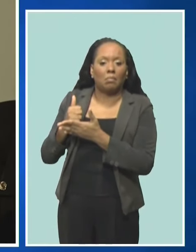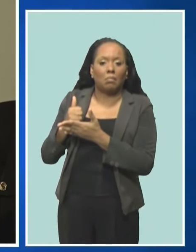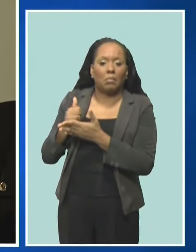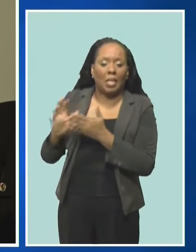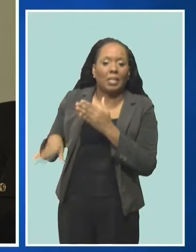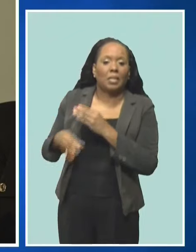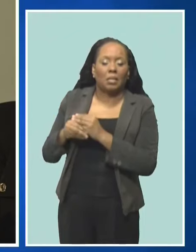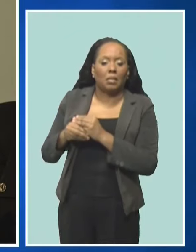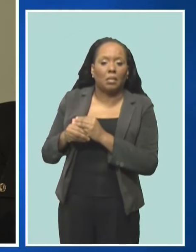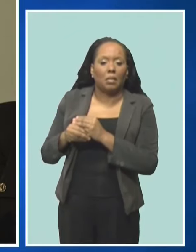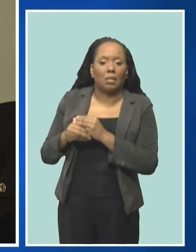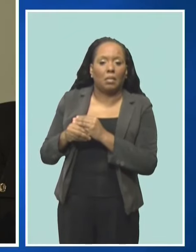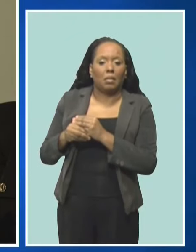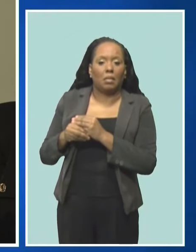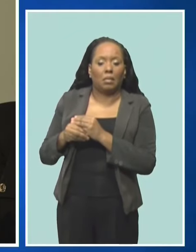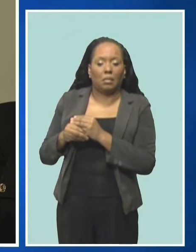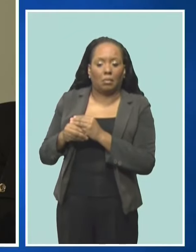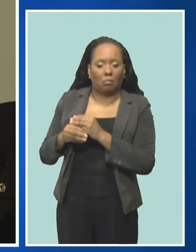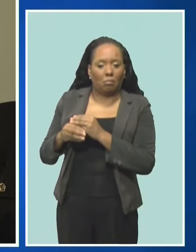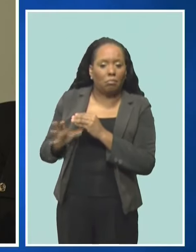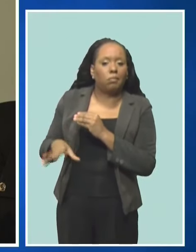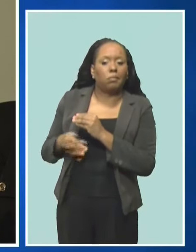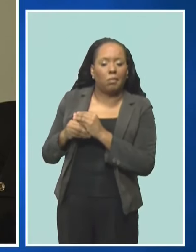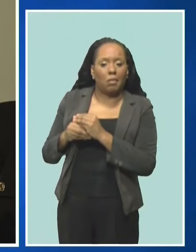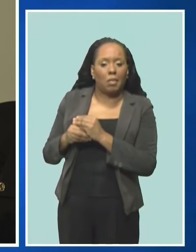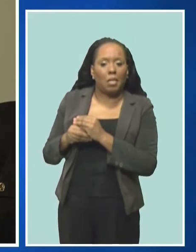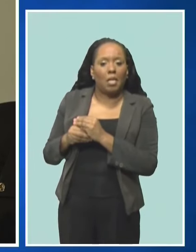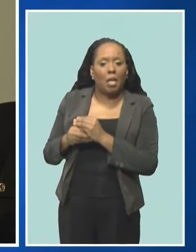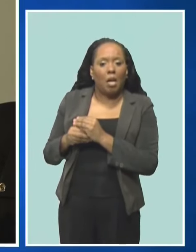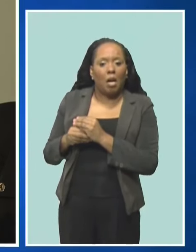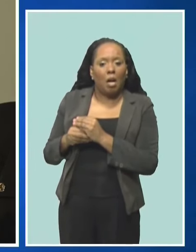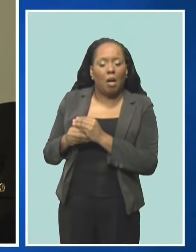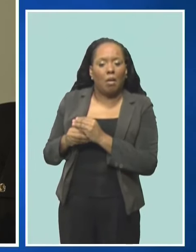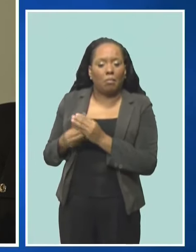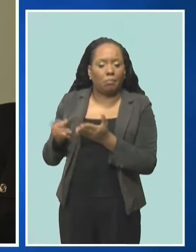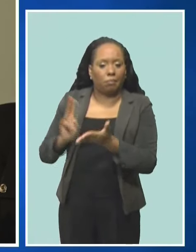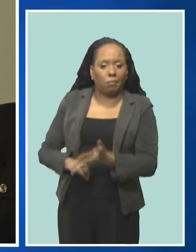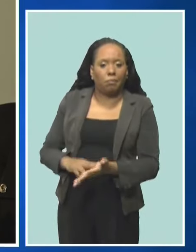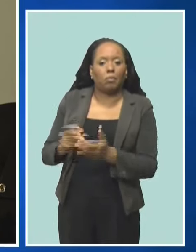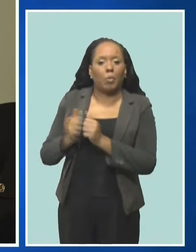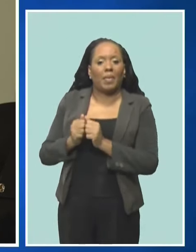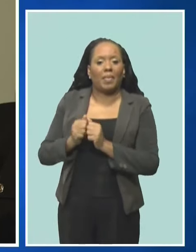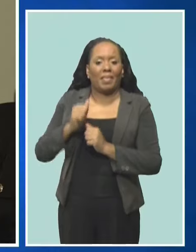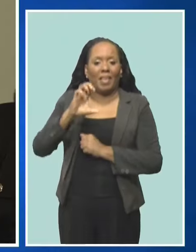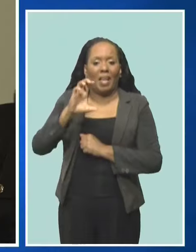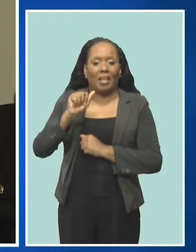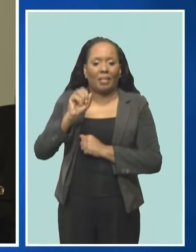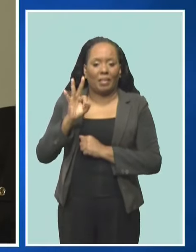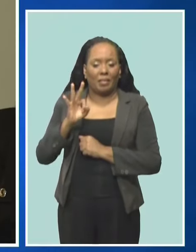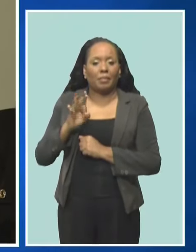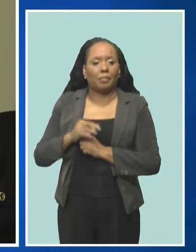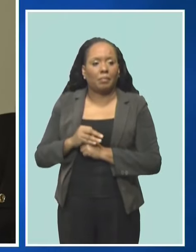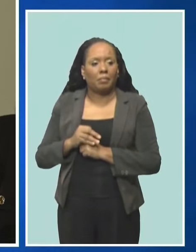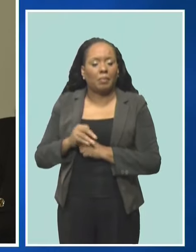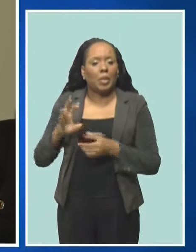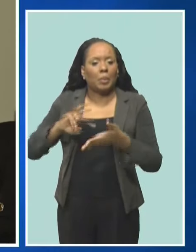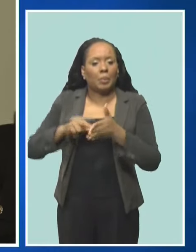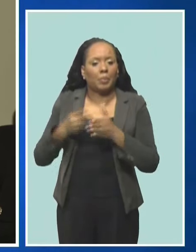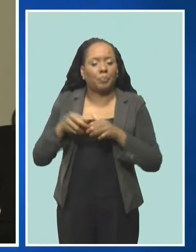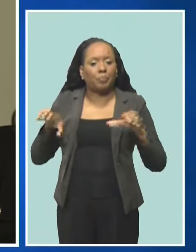CAF, which allows us to be able to access more resources given that we've already done a lot with the initial